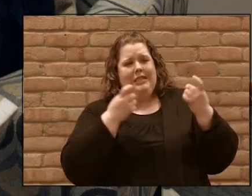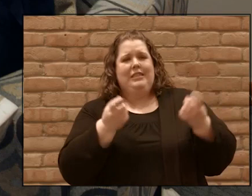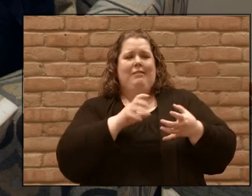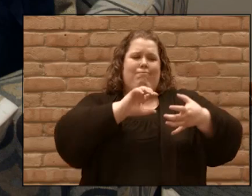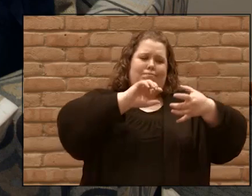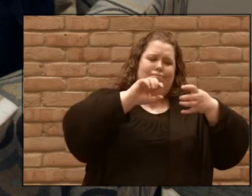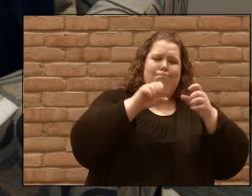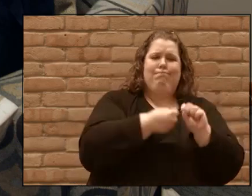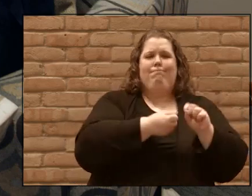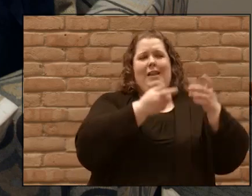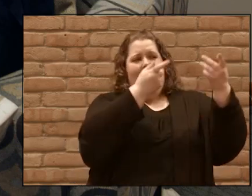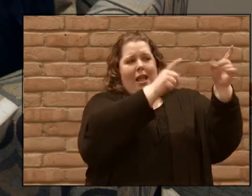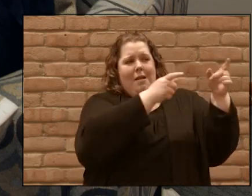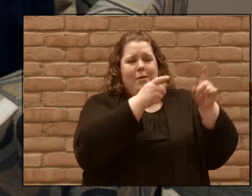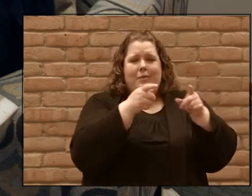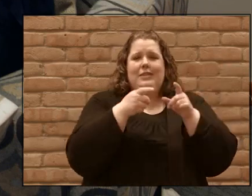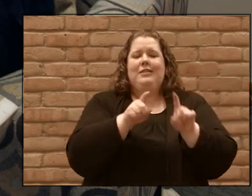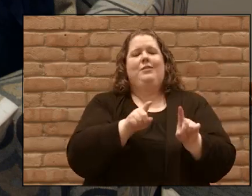on that